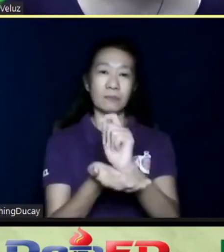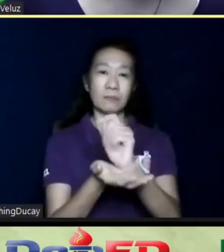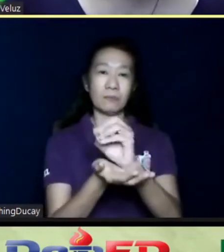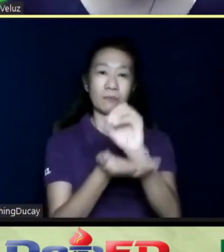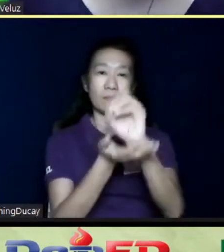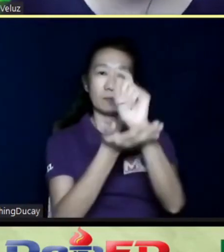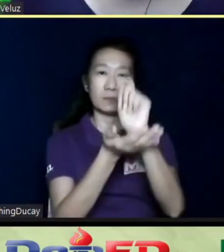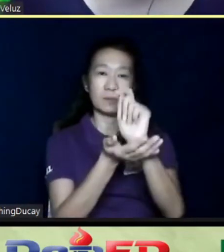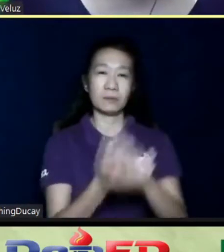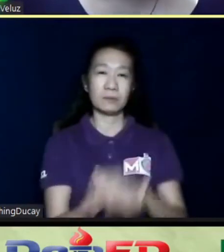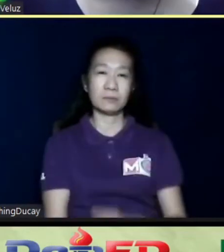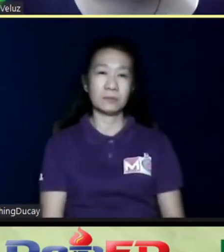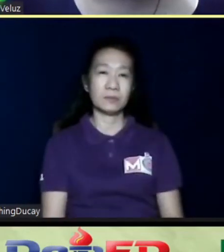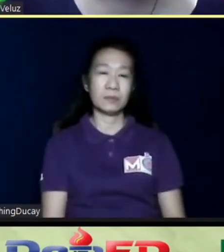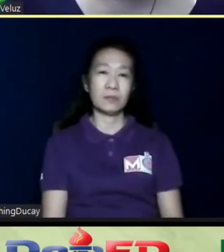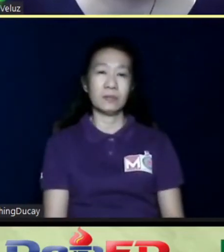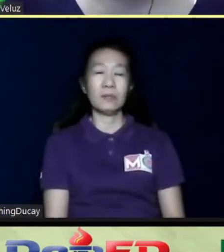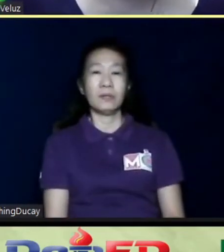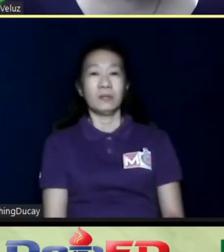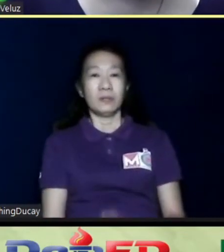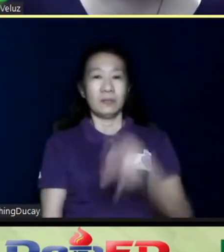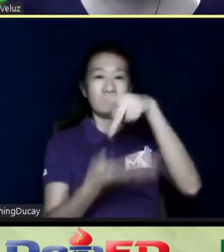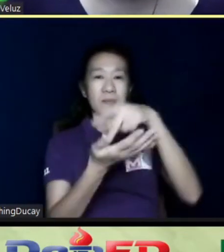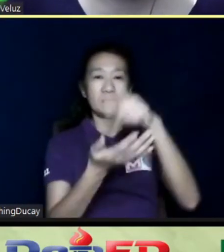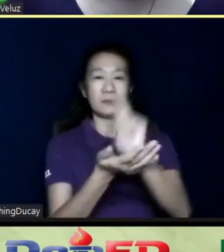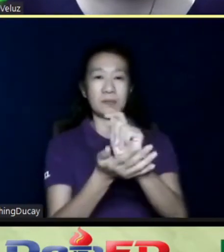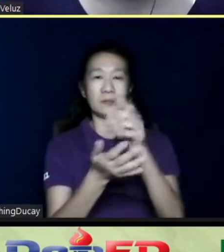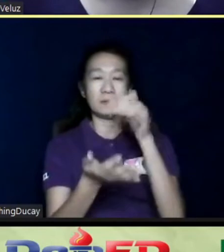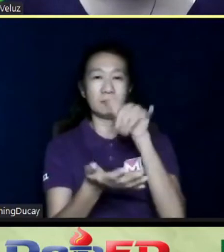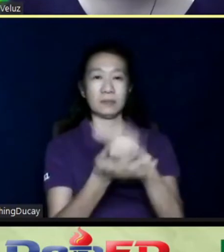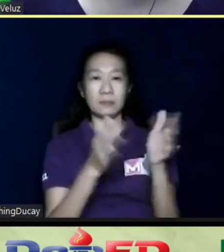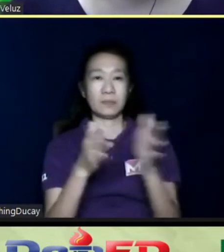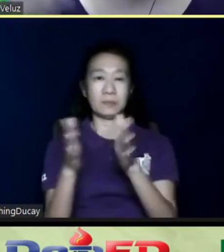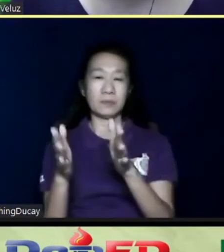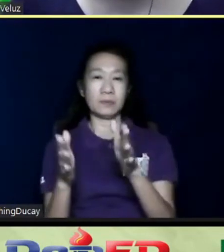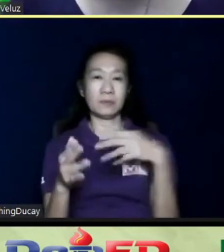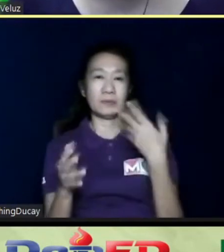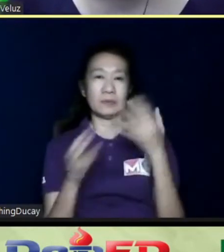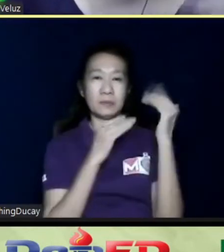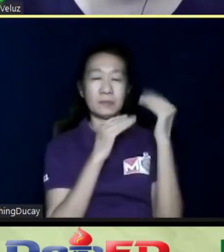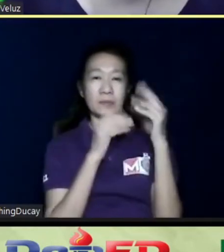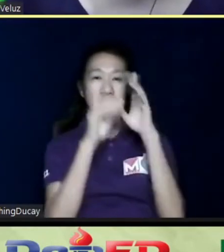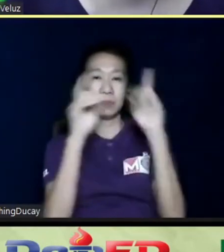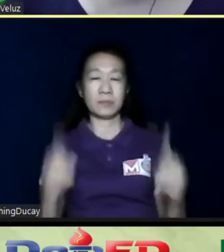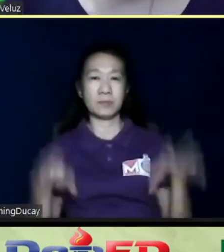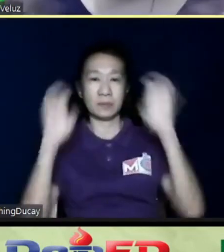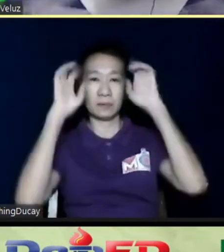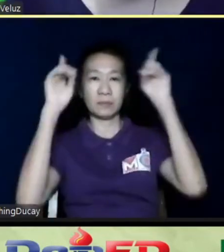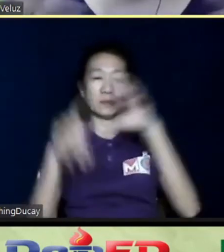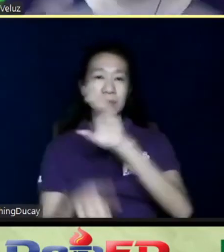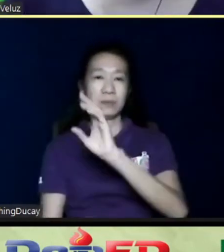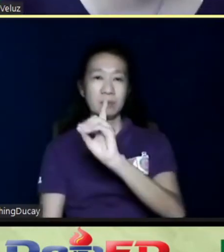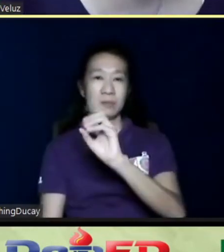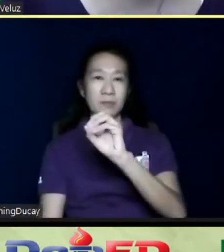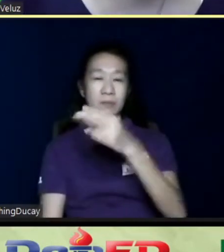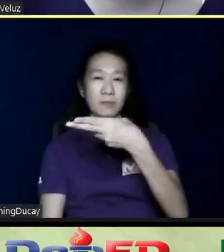and devpeds on staff. So yung po yung plano. And again, we are hoping that the DepEd and the DOH can somehow